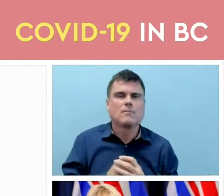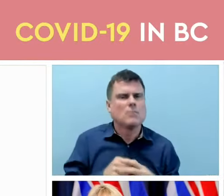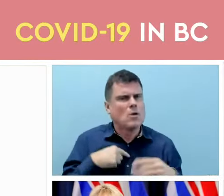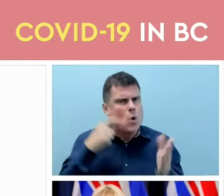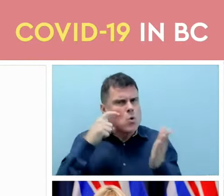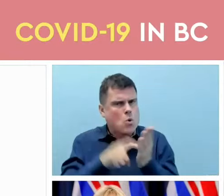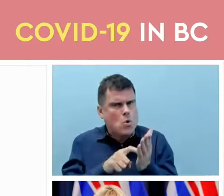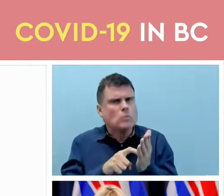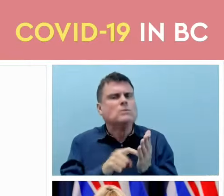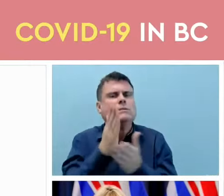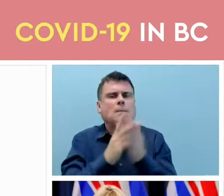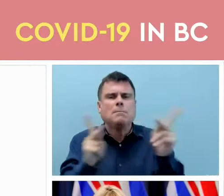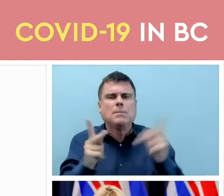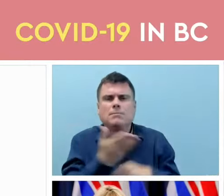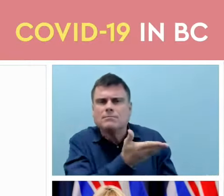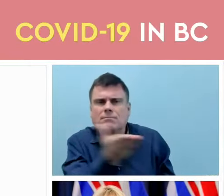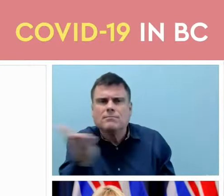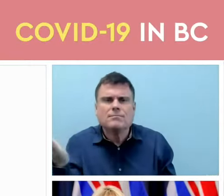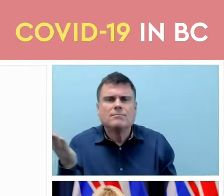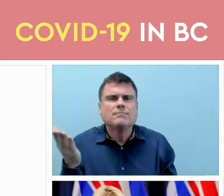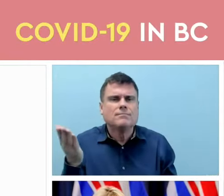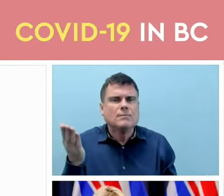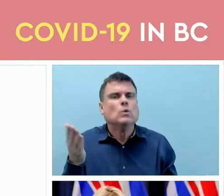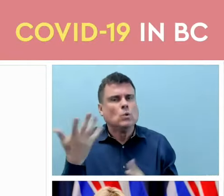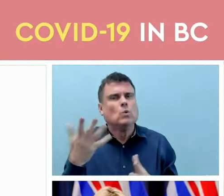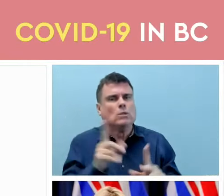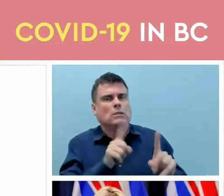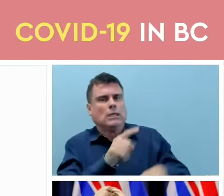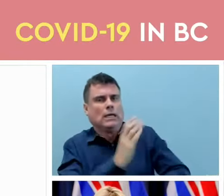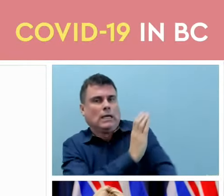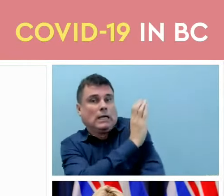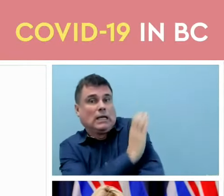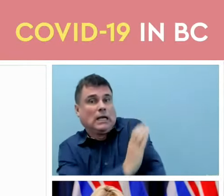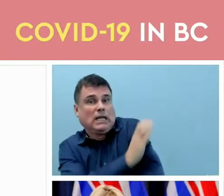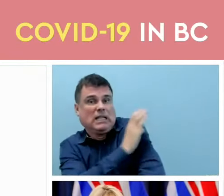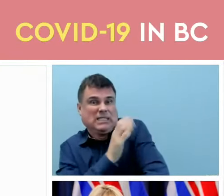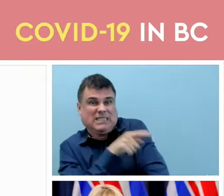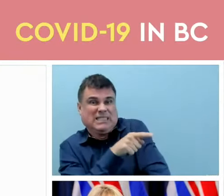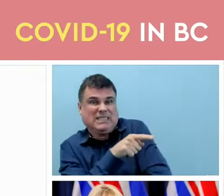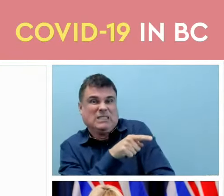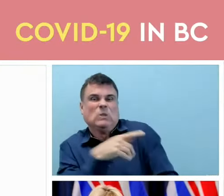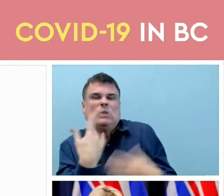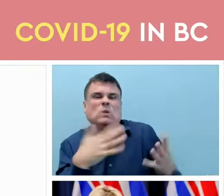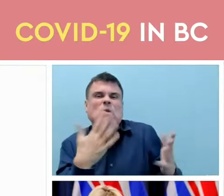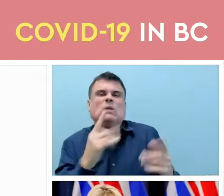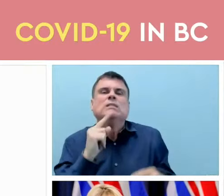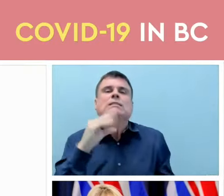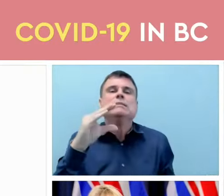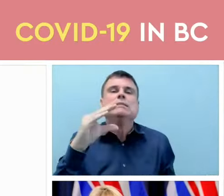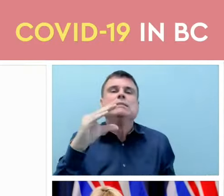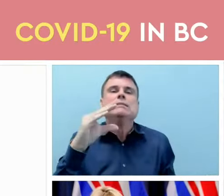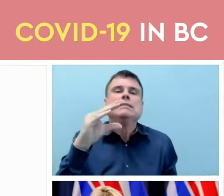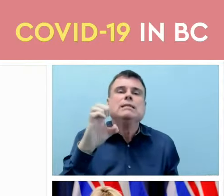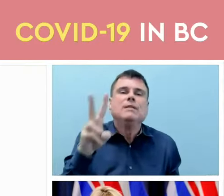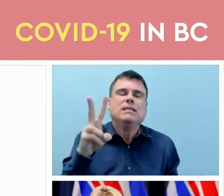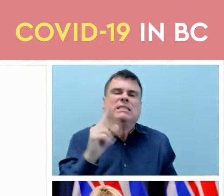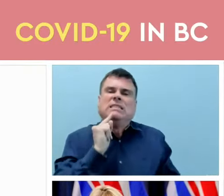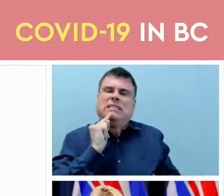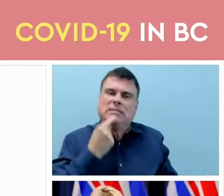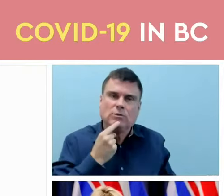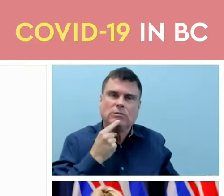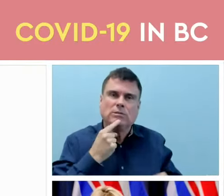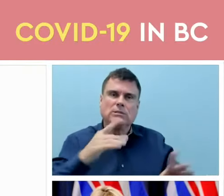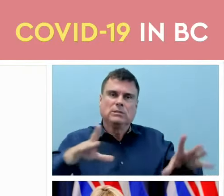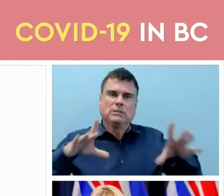what we call clinically extremely vulnerable and we know that they needed three doses of vaccine to get the protection that most people